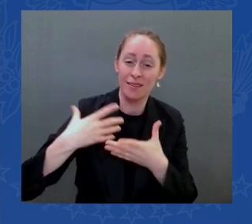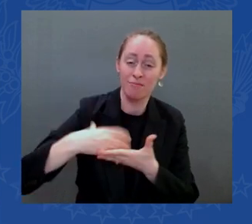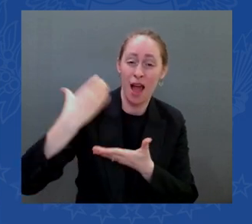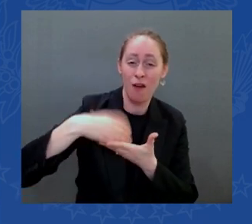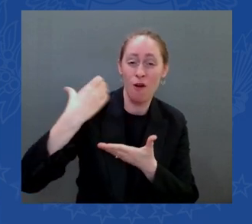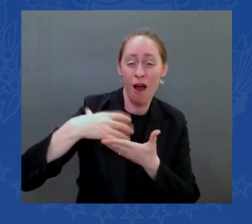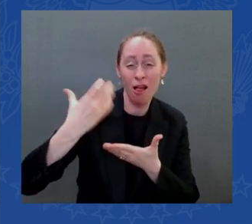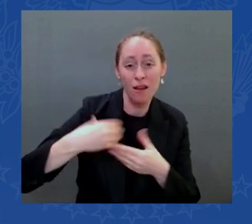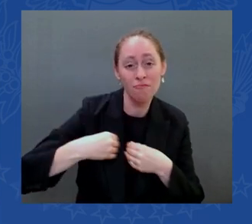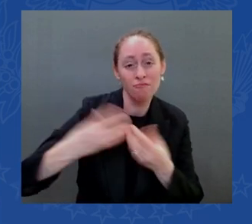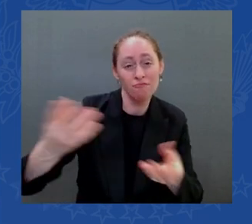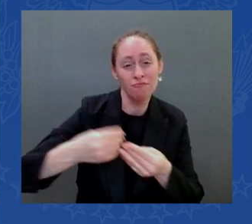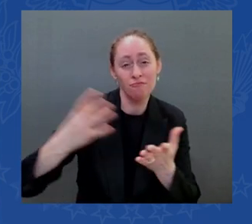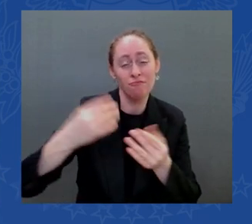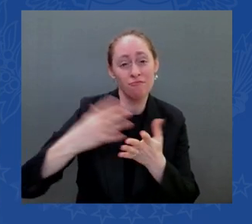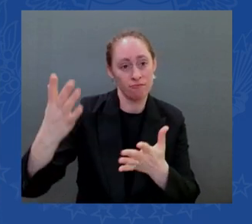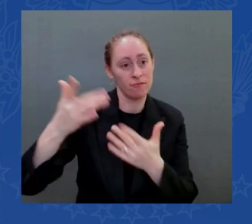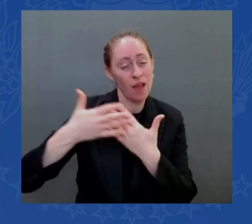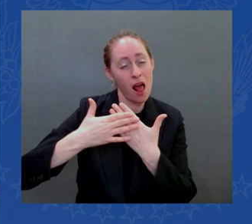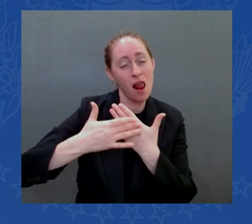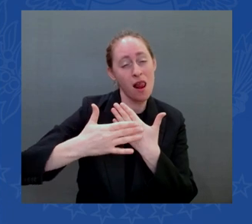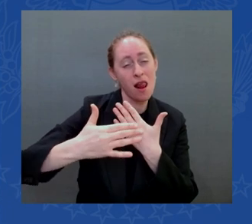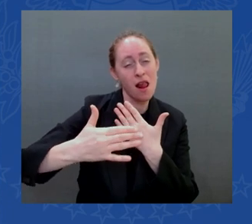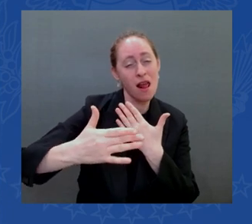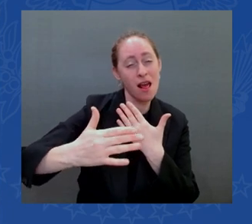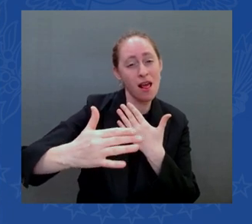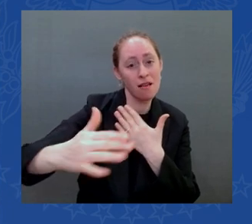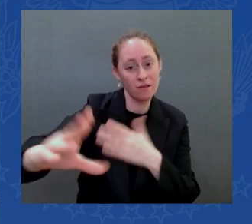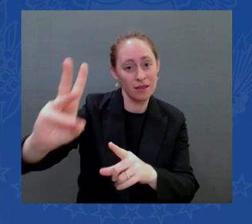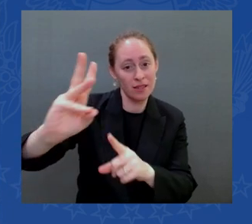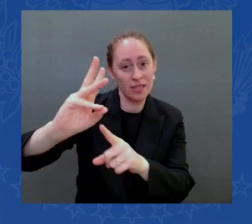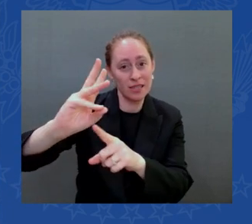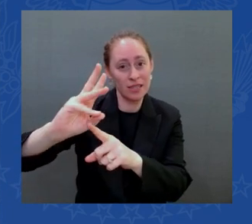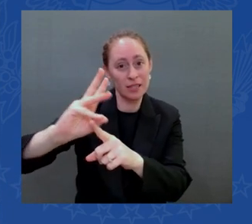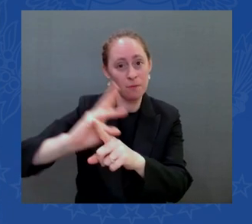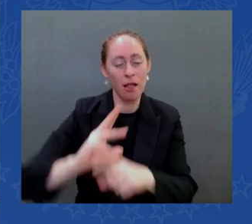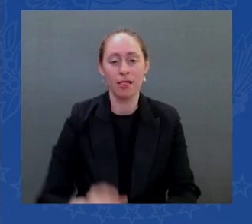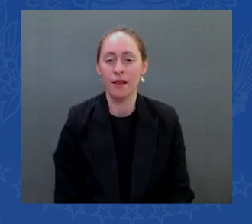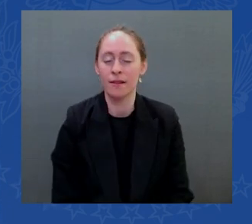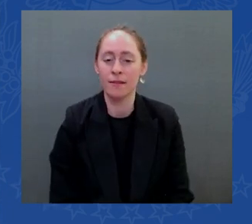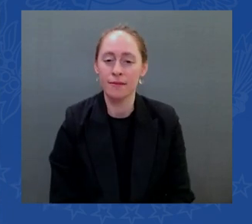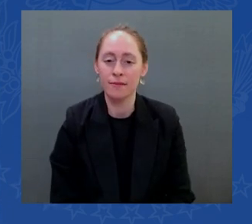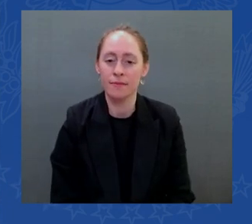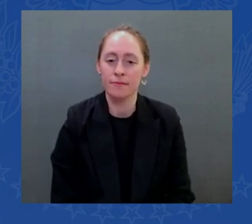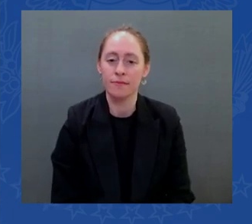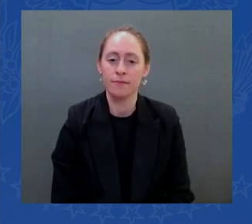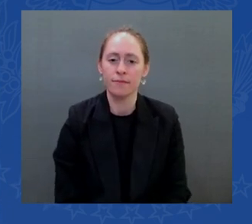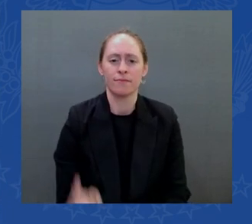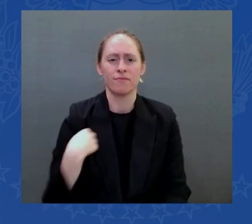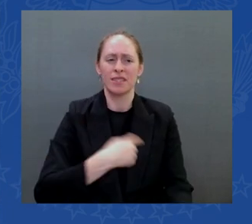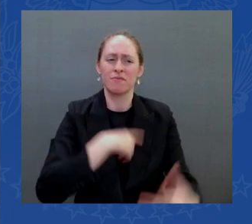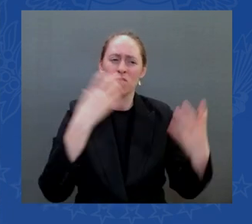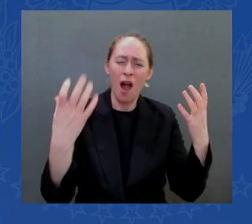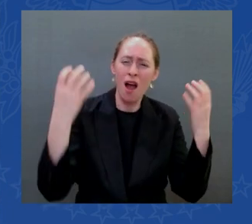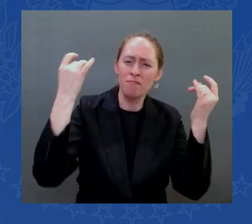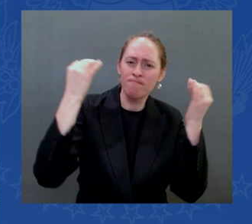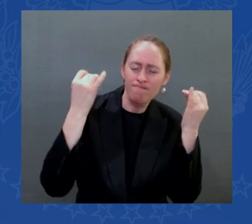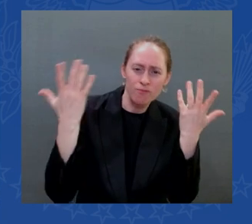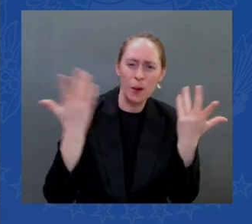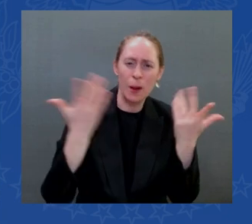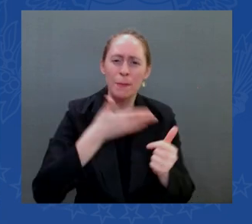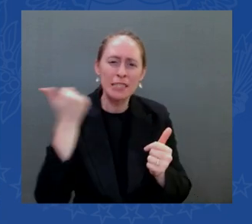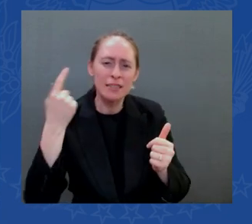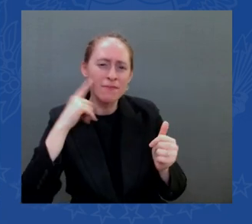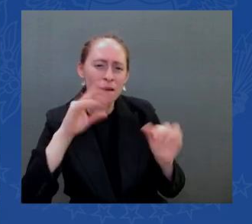energy resources against american families and families in europe and around the world but there's more than need be done and americans should already be